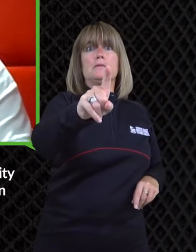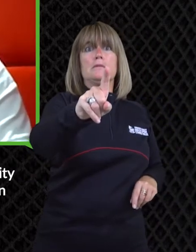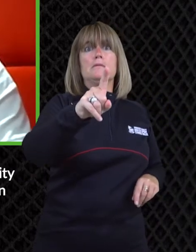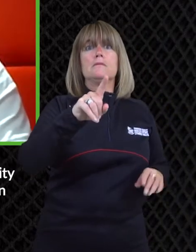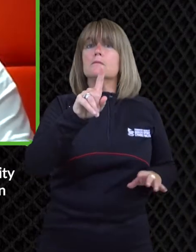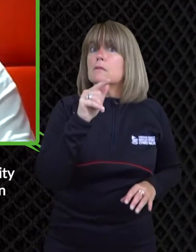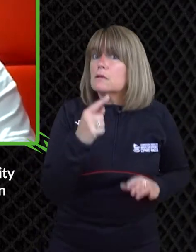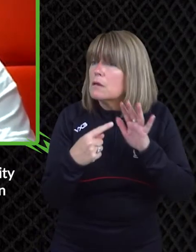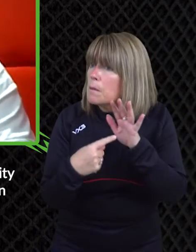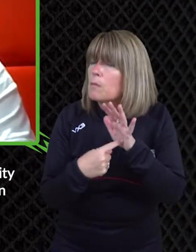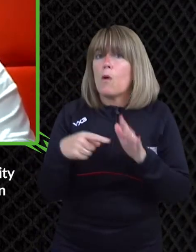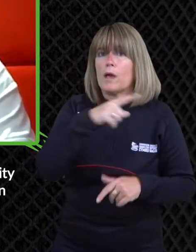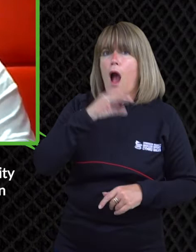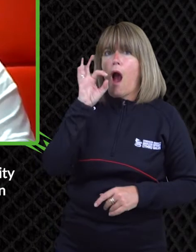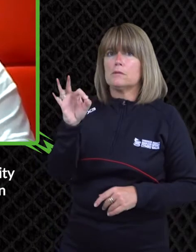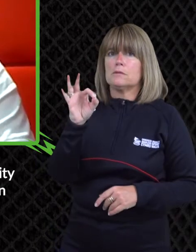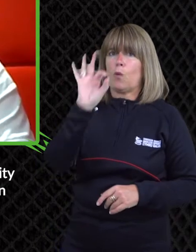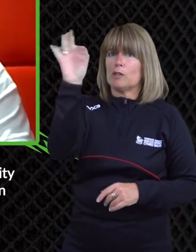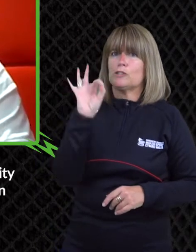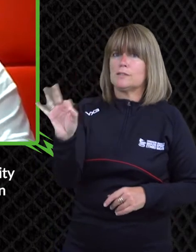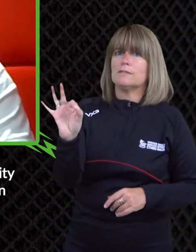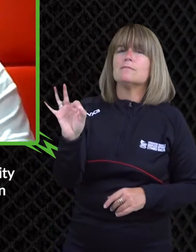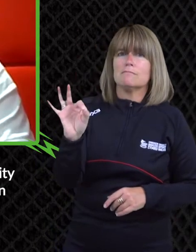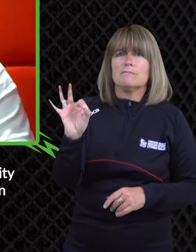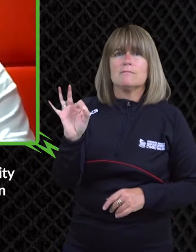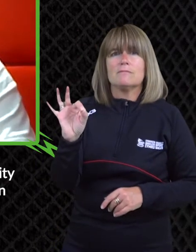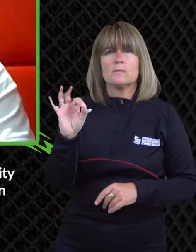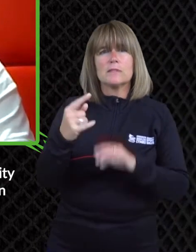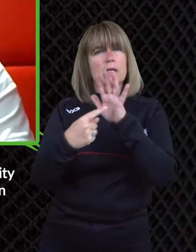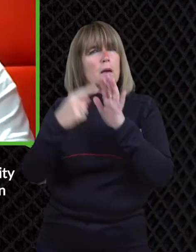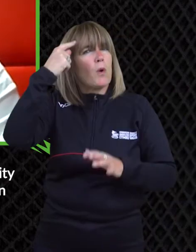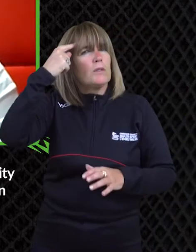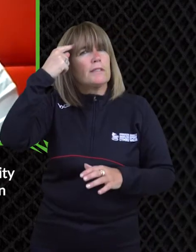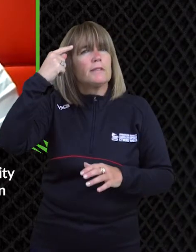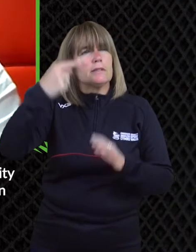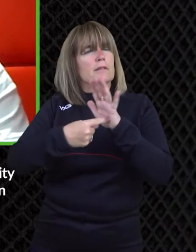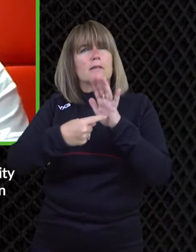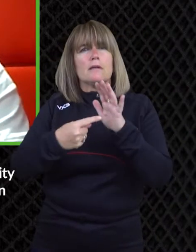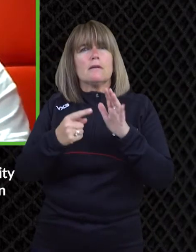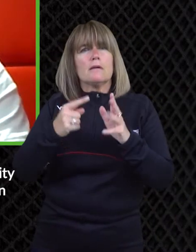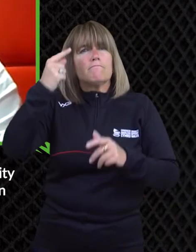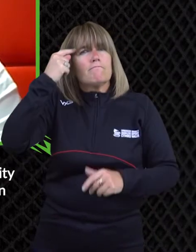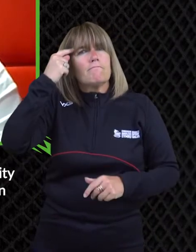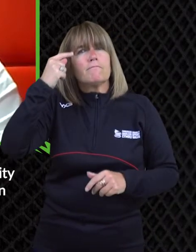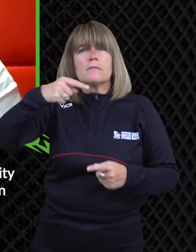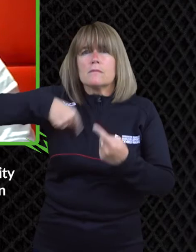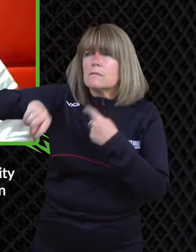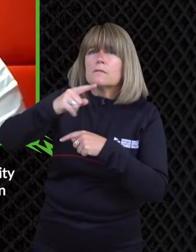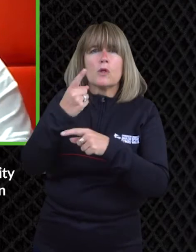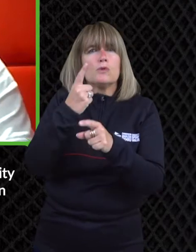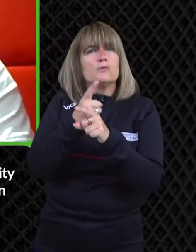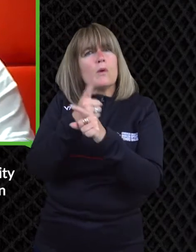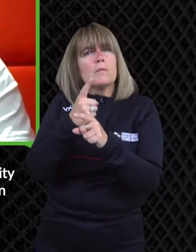uh talking about disability but i it's good that we ask questions i think it's very important though when we're